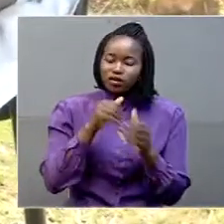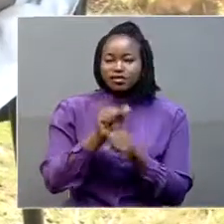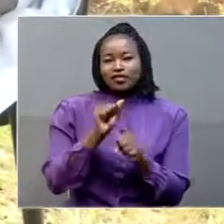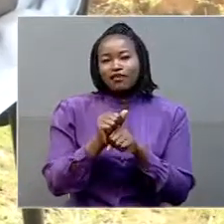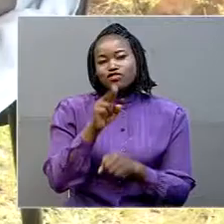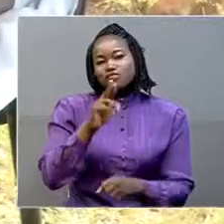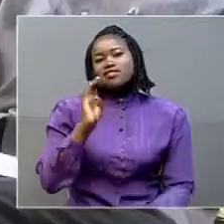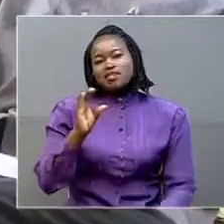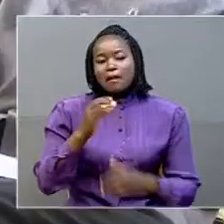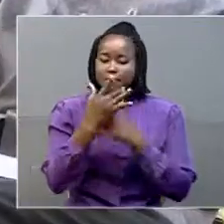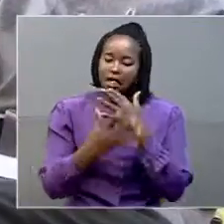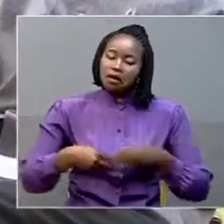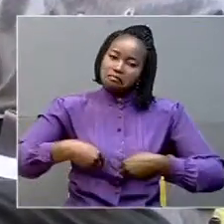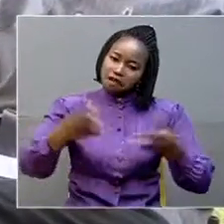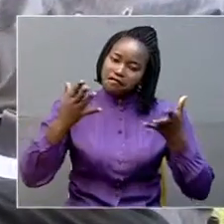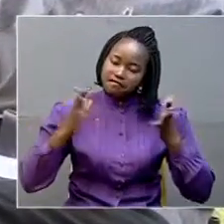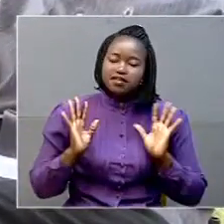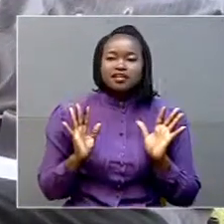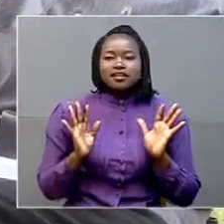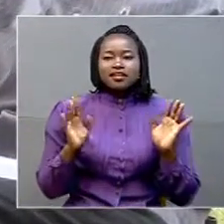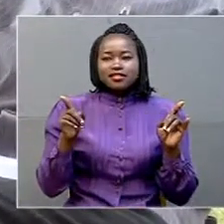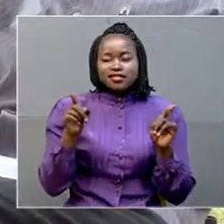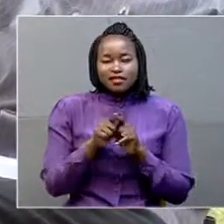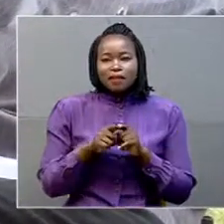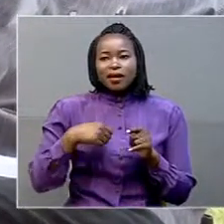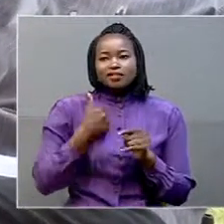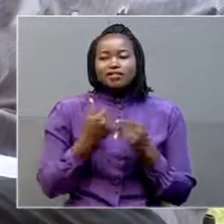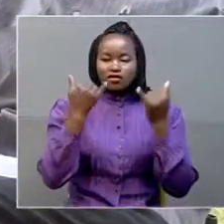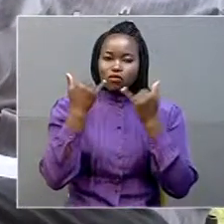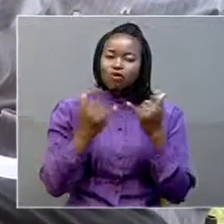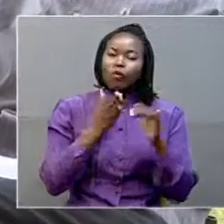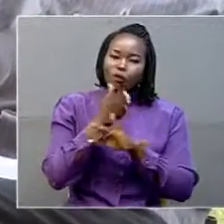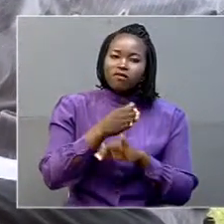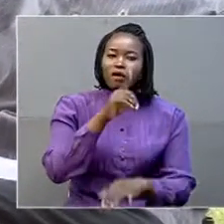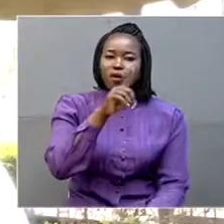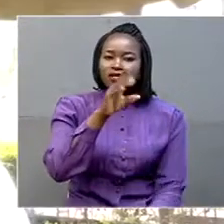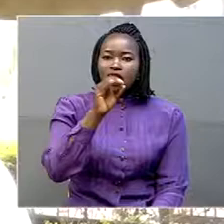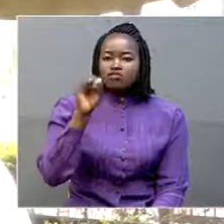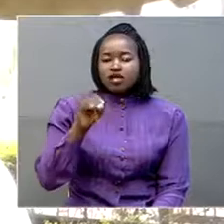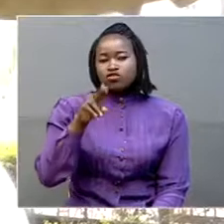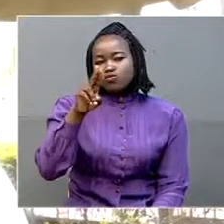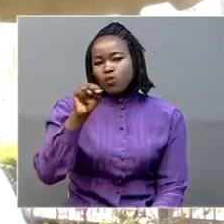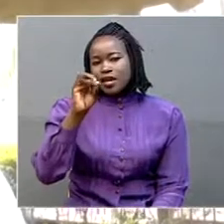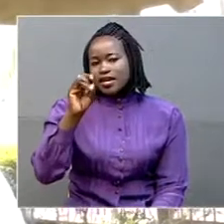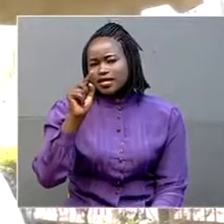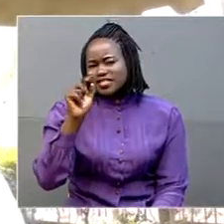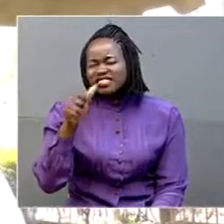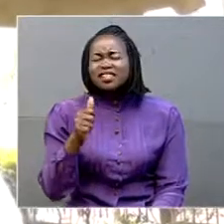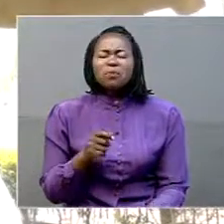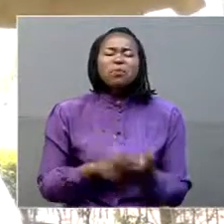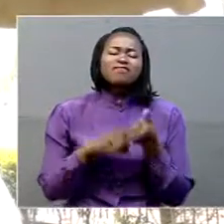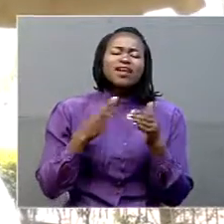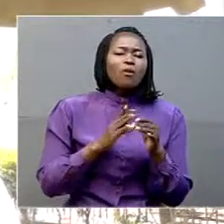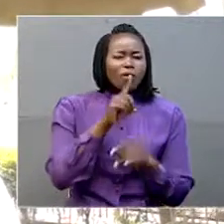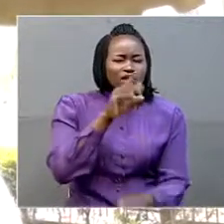donate blood. And as I speak, have been liably informed that over 100 units have so far been picked, 100 plus. And